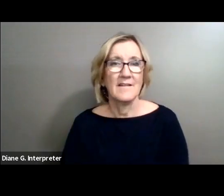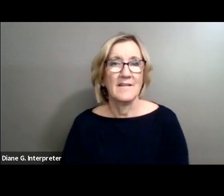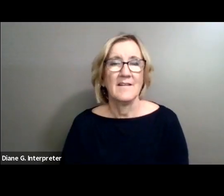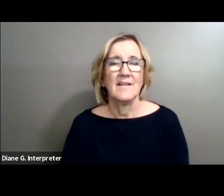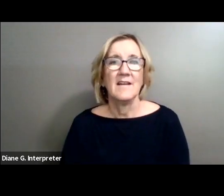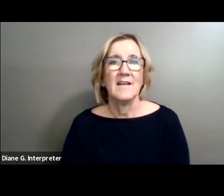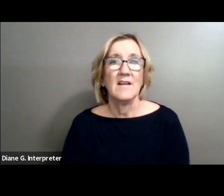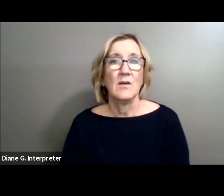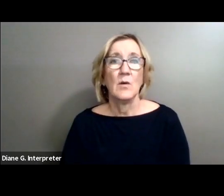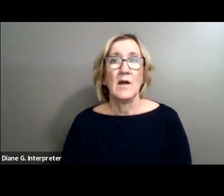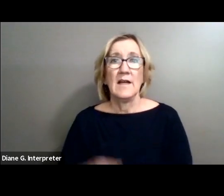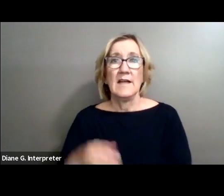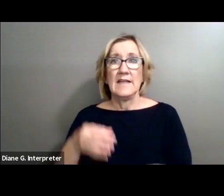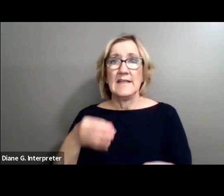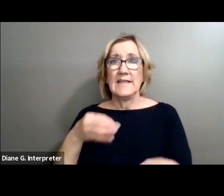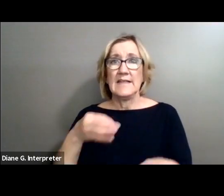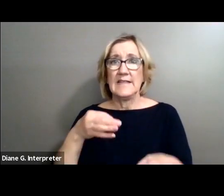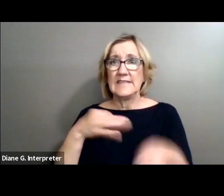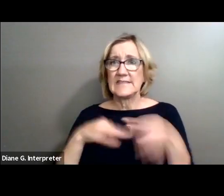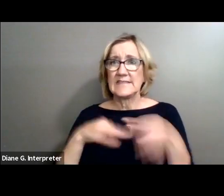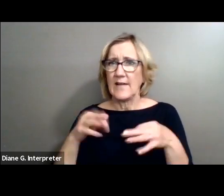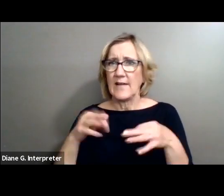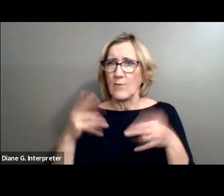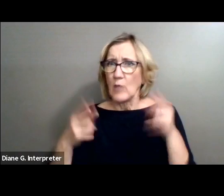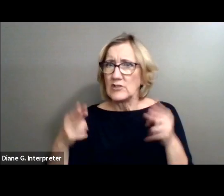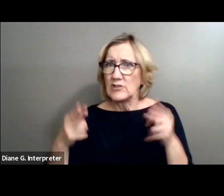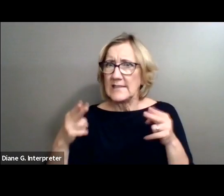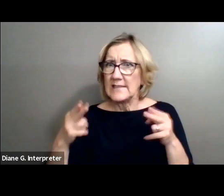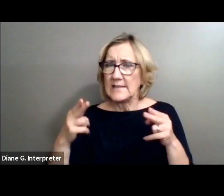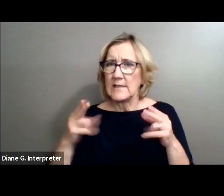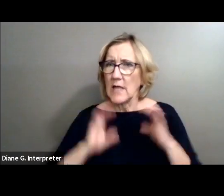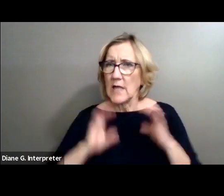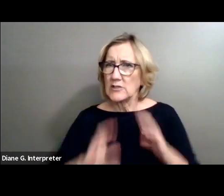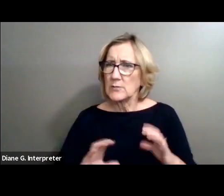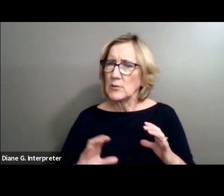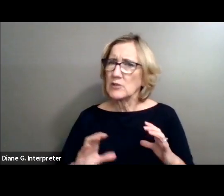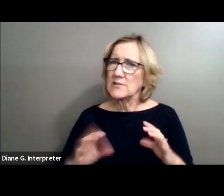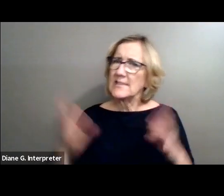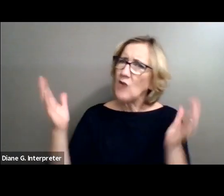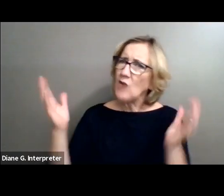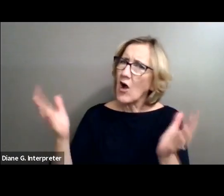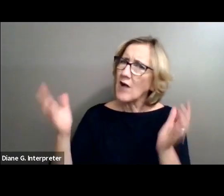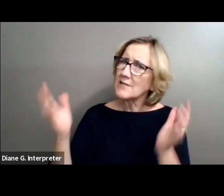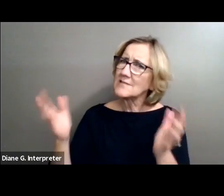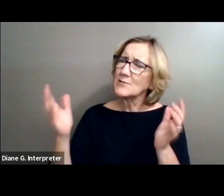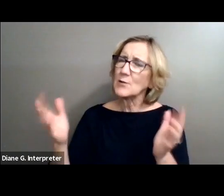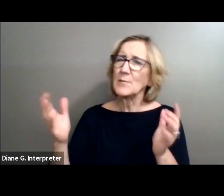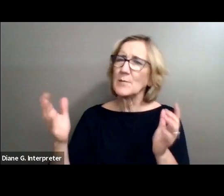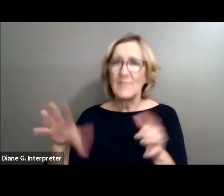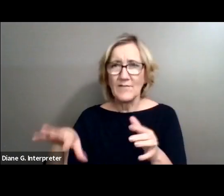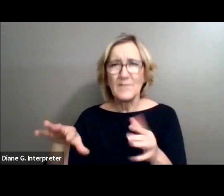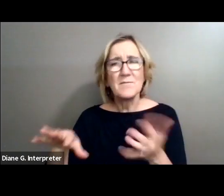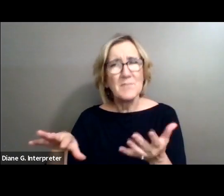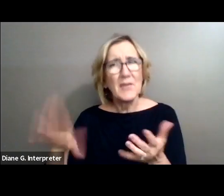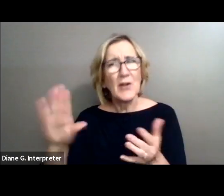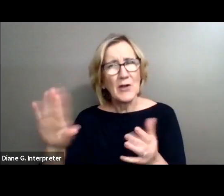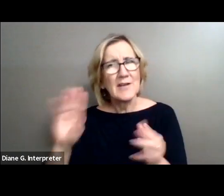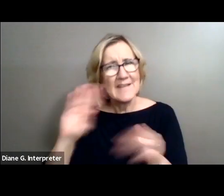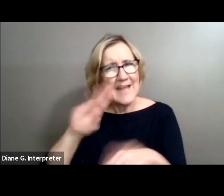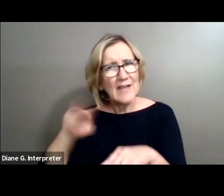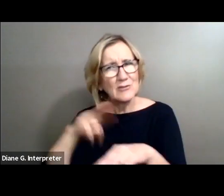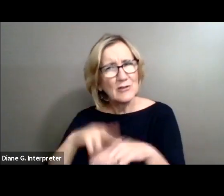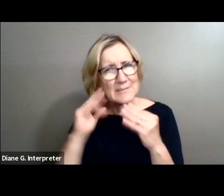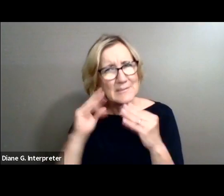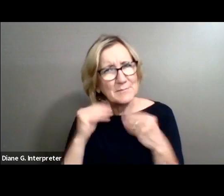Instead of rushing the customers, James talked to them. He found their natural smiles and the perfect backgrounds. James